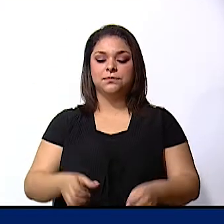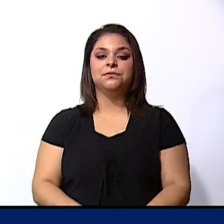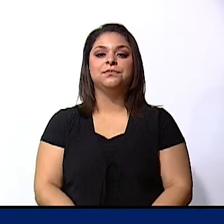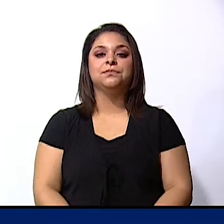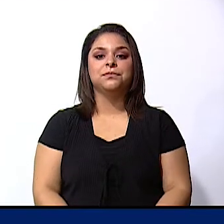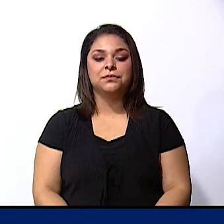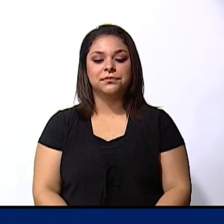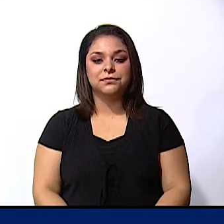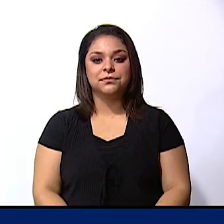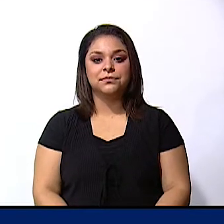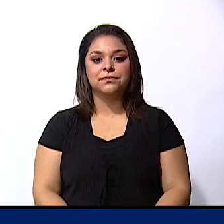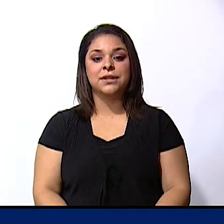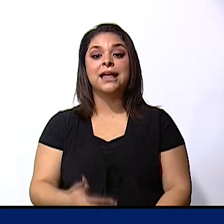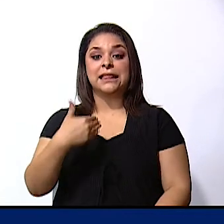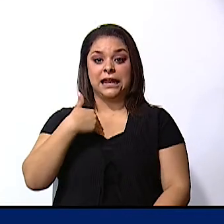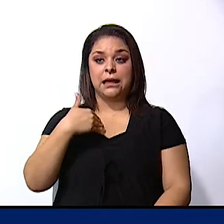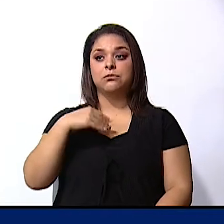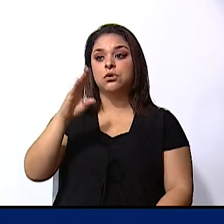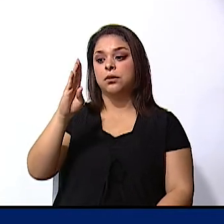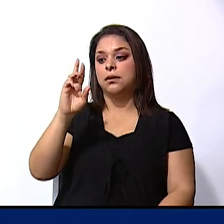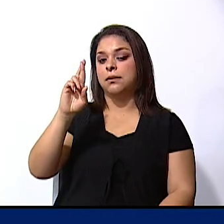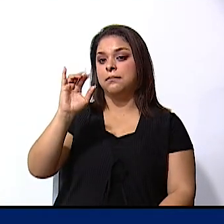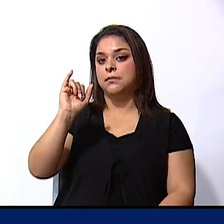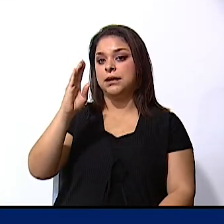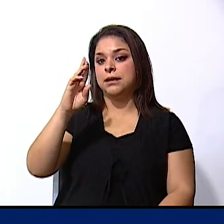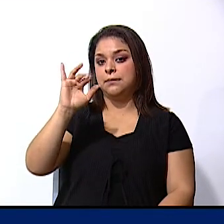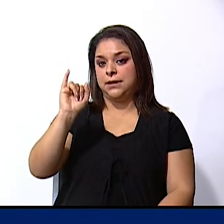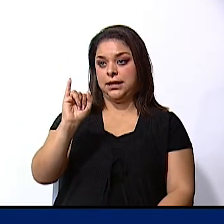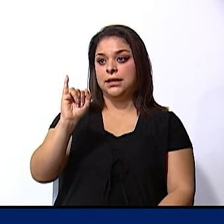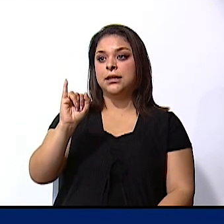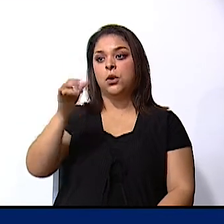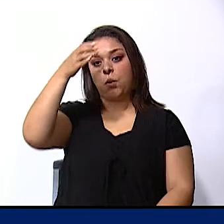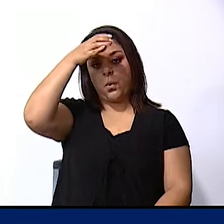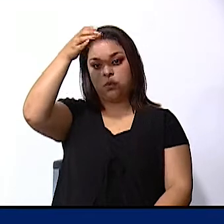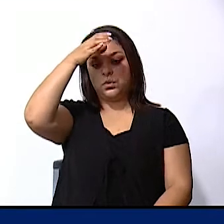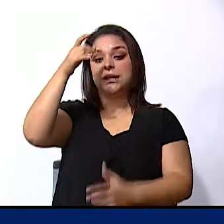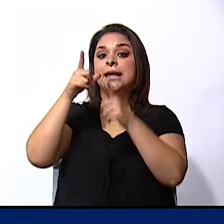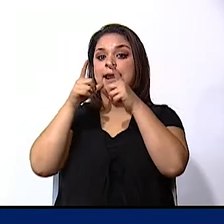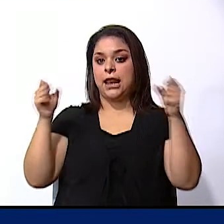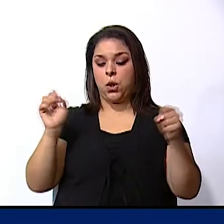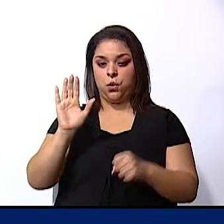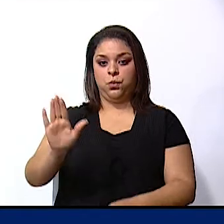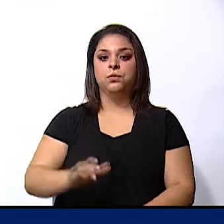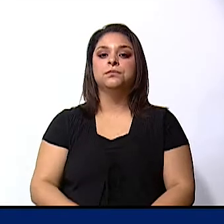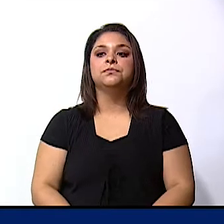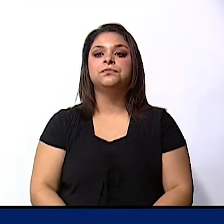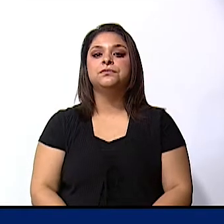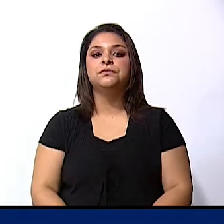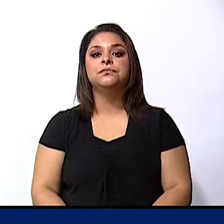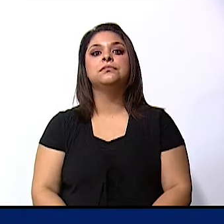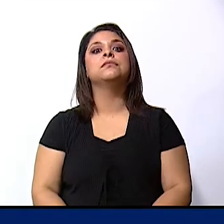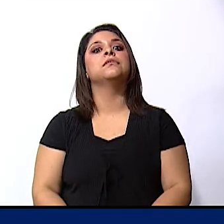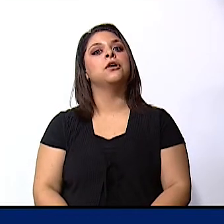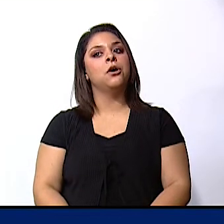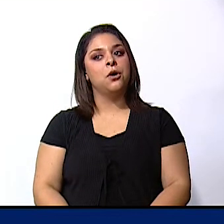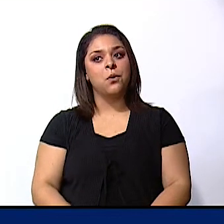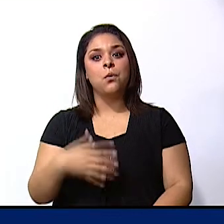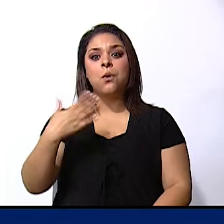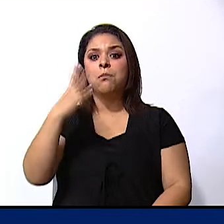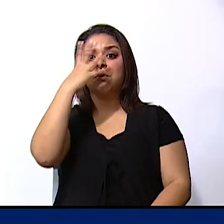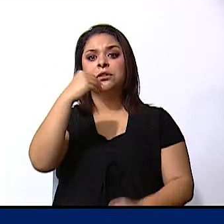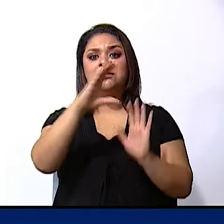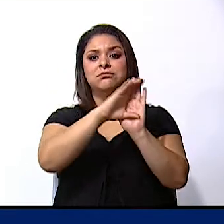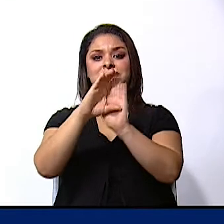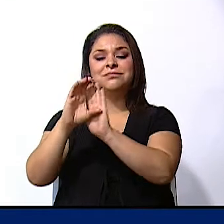we have the bri bri culture in language those are nice pictures yes very nice